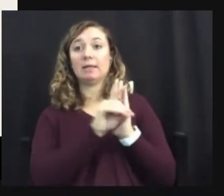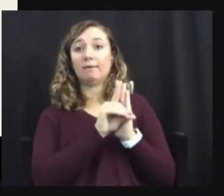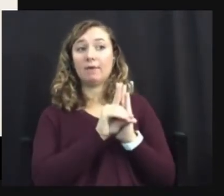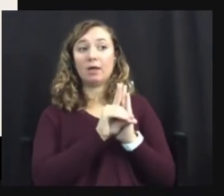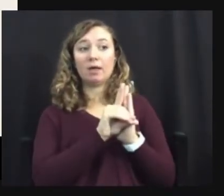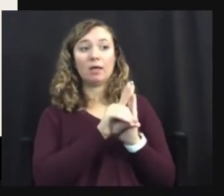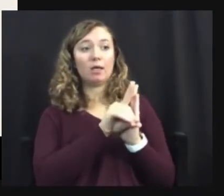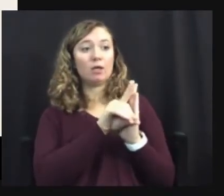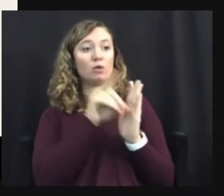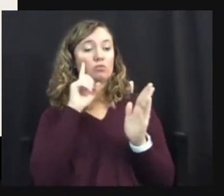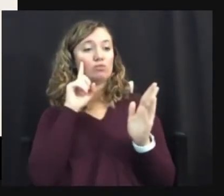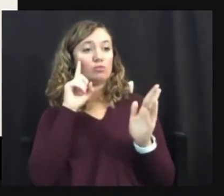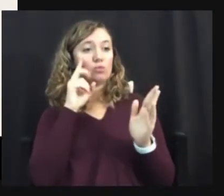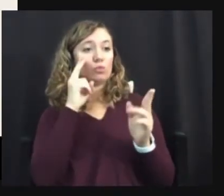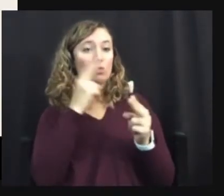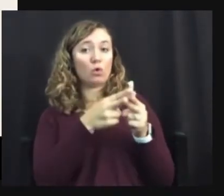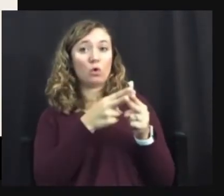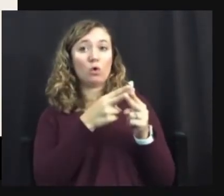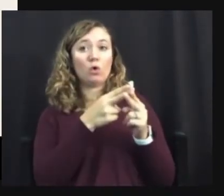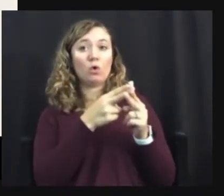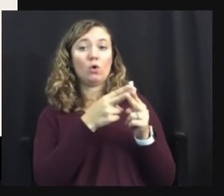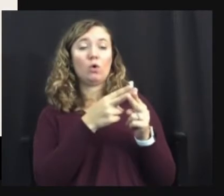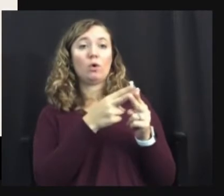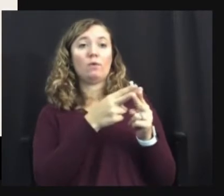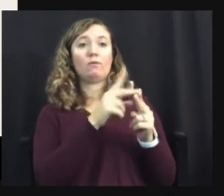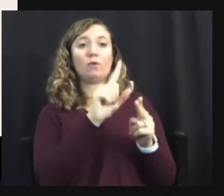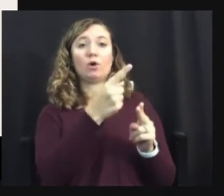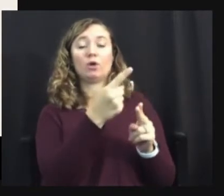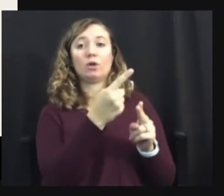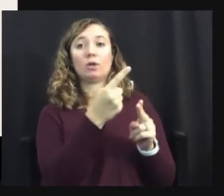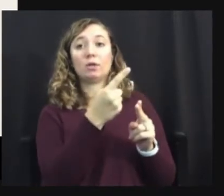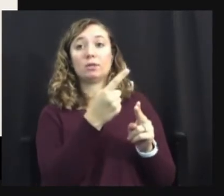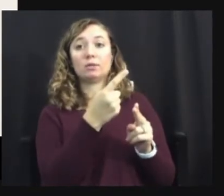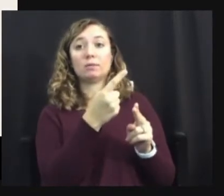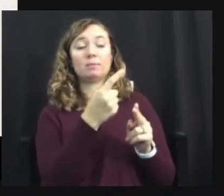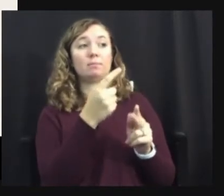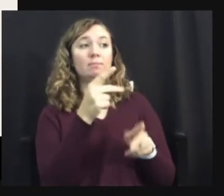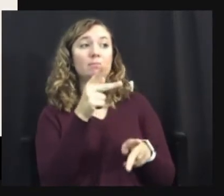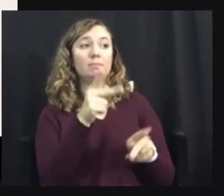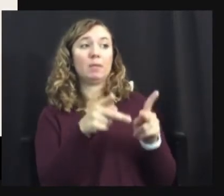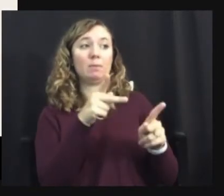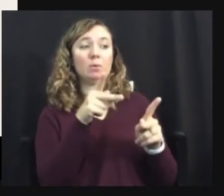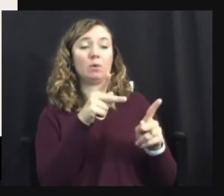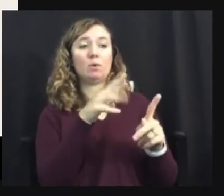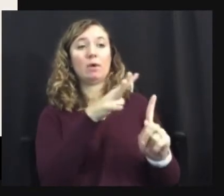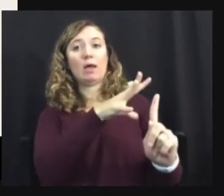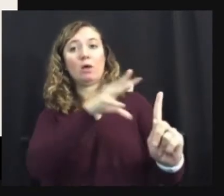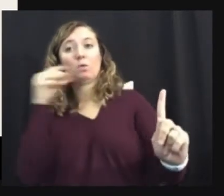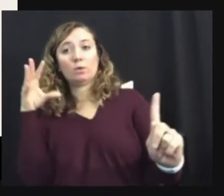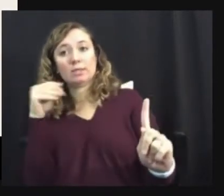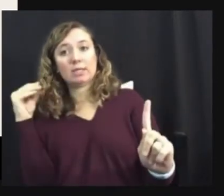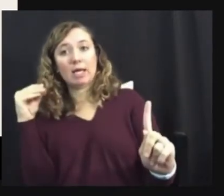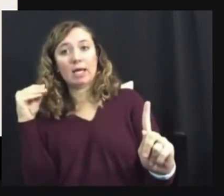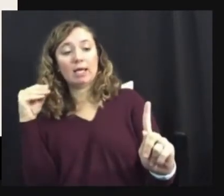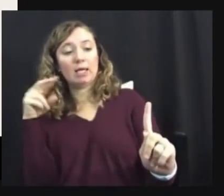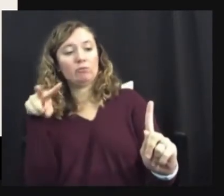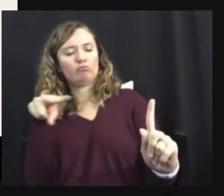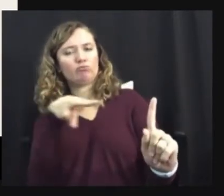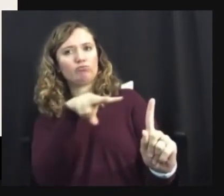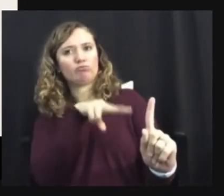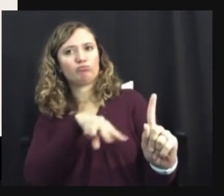first by and named first by people observing from the outside and making